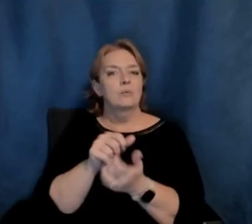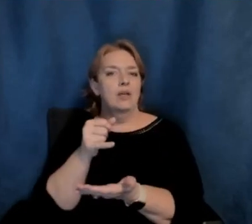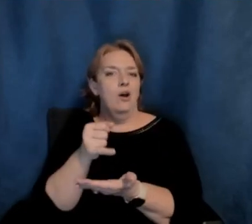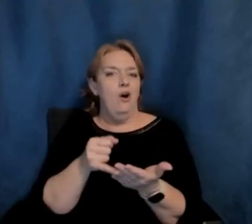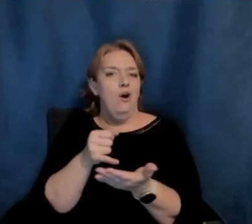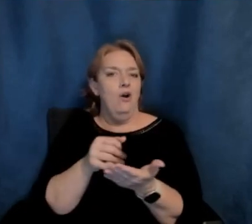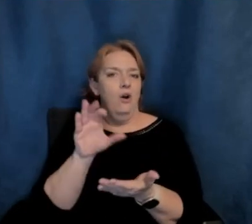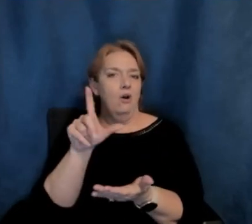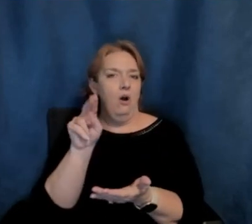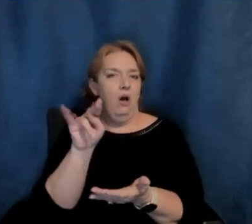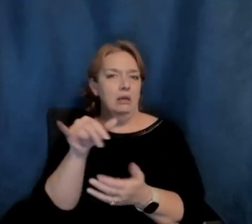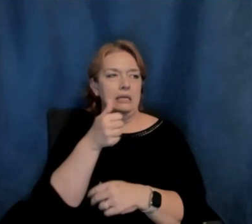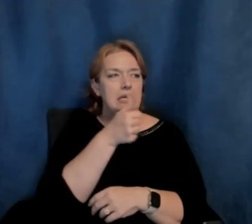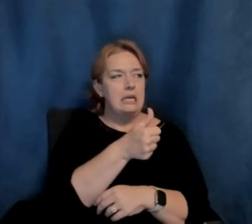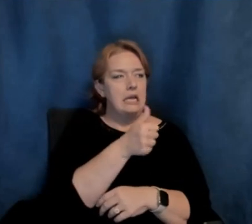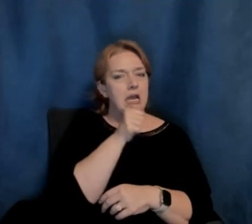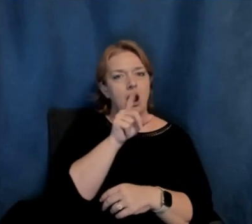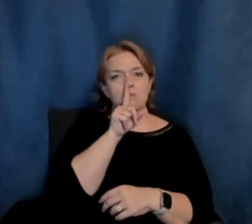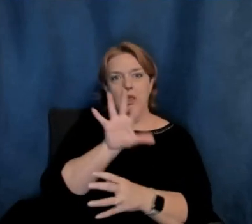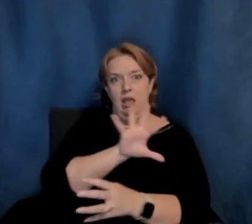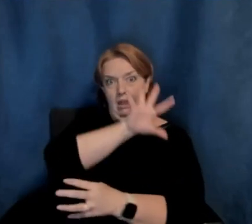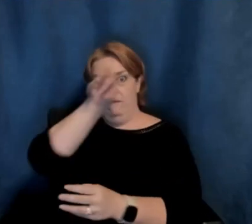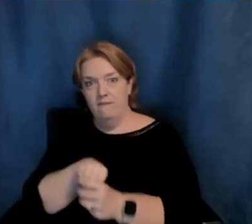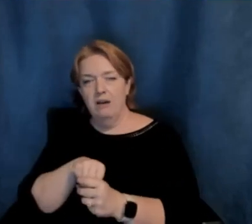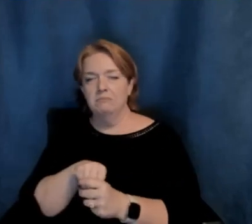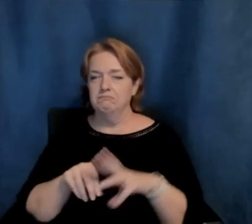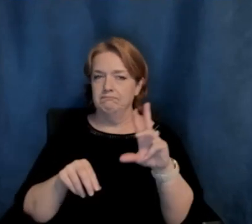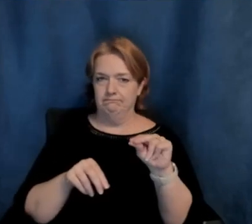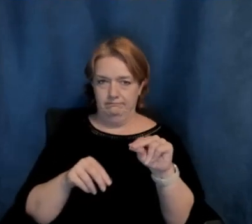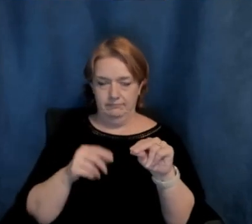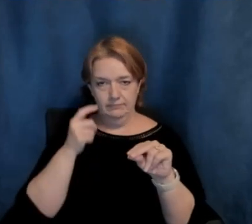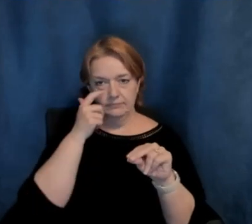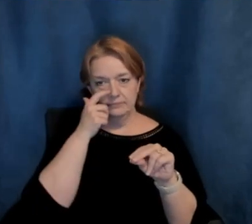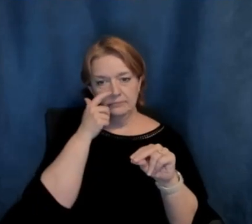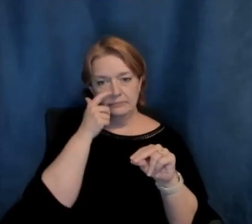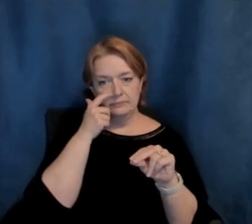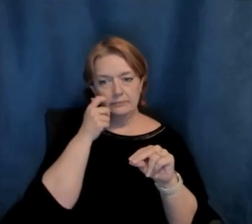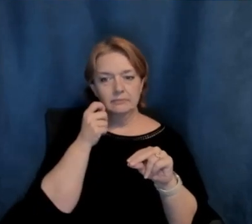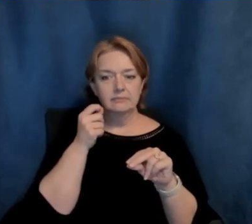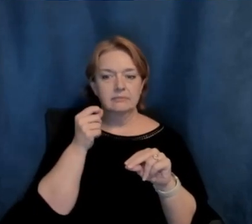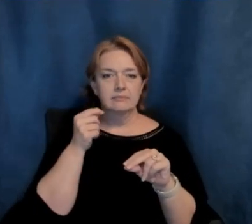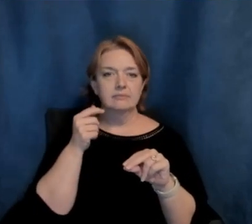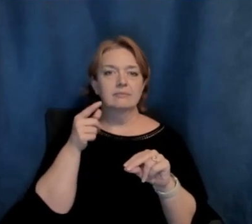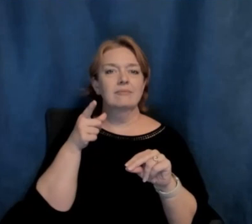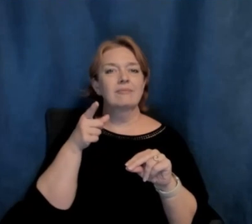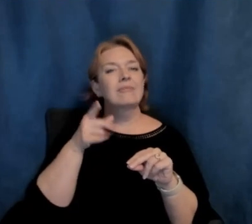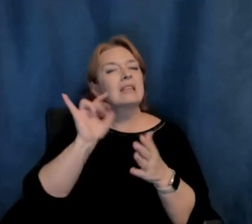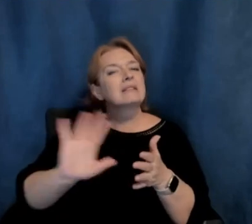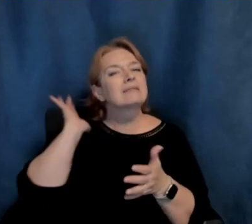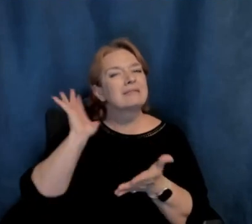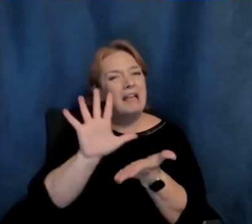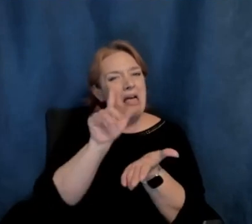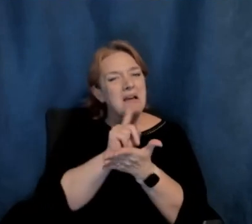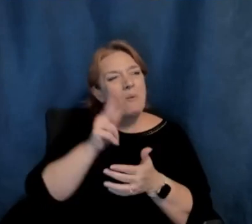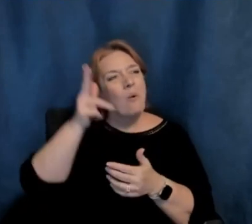wasn't necessarily part of the art colony. You know, when they're in horse and buggy, it's quite a